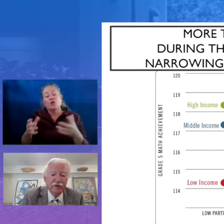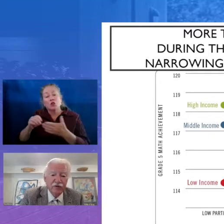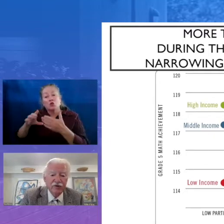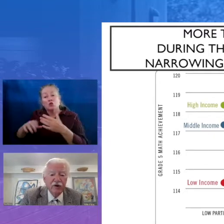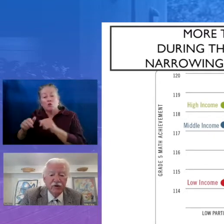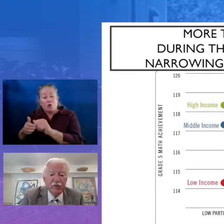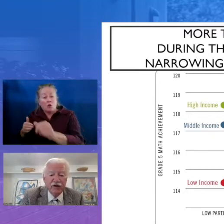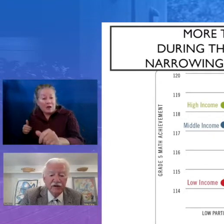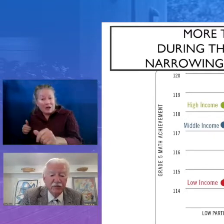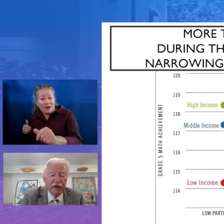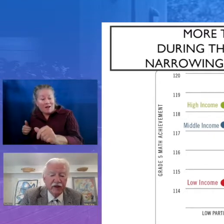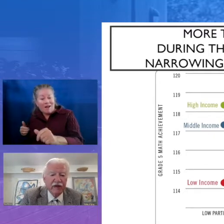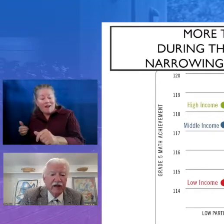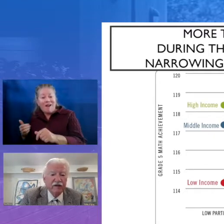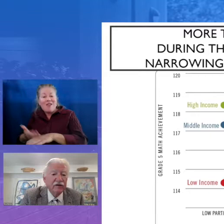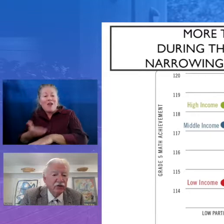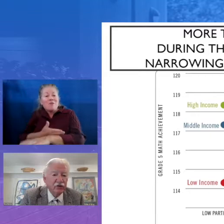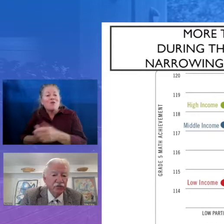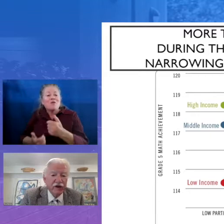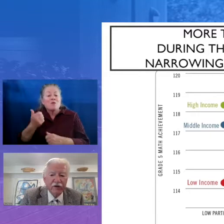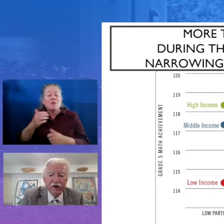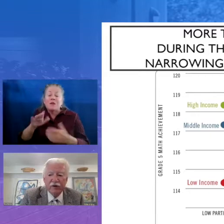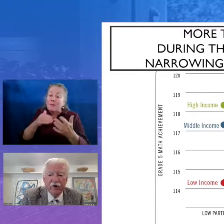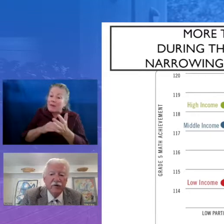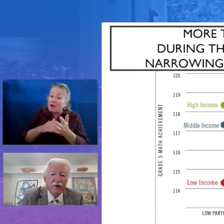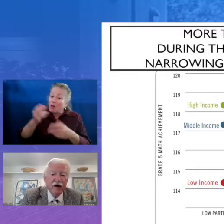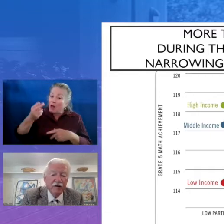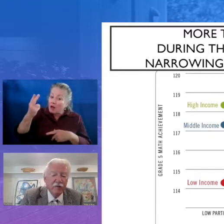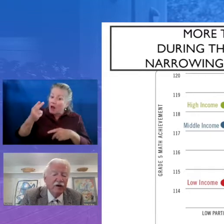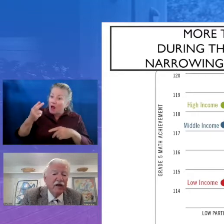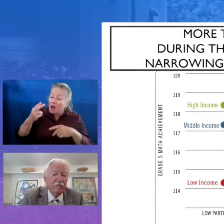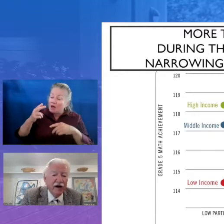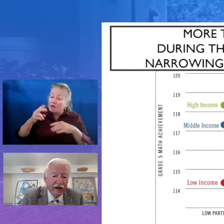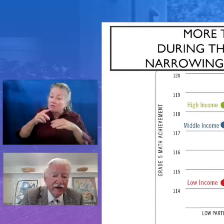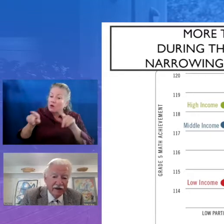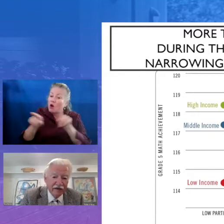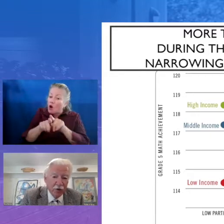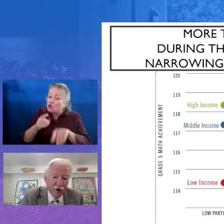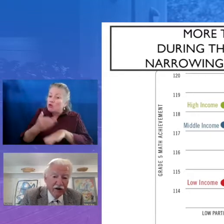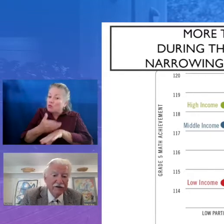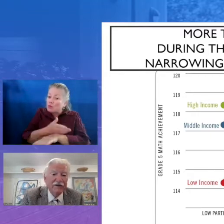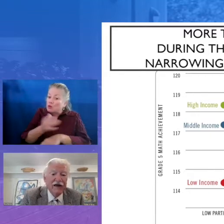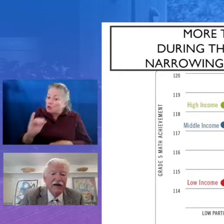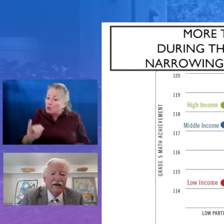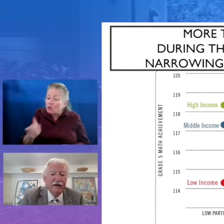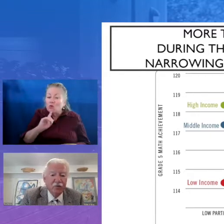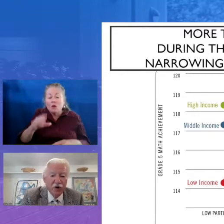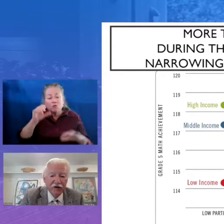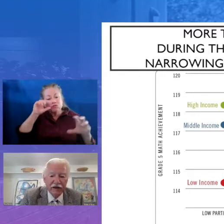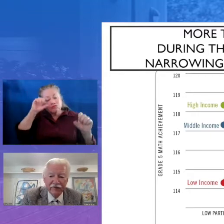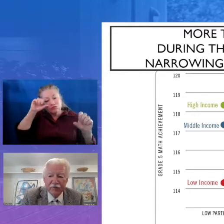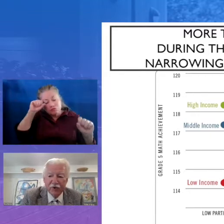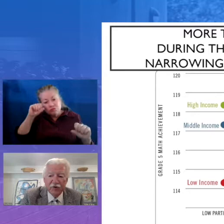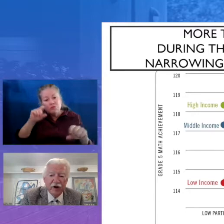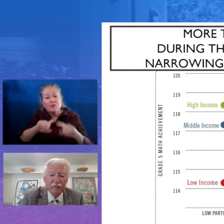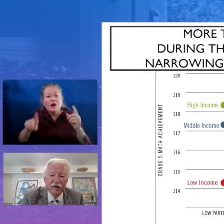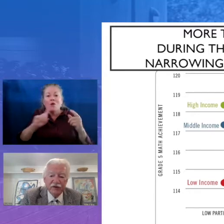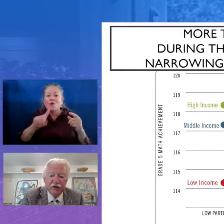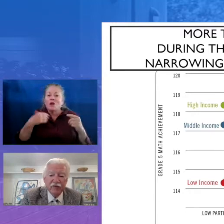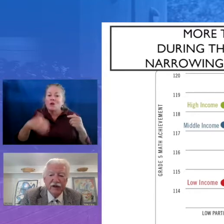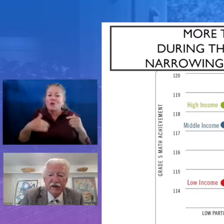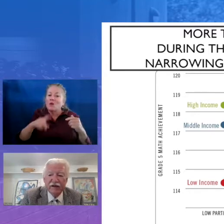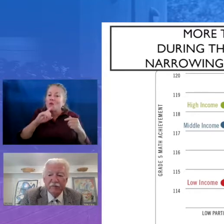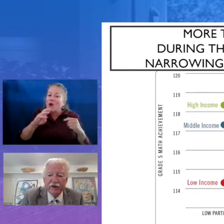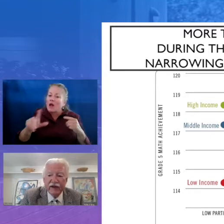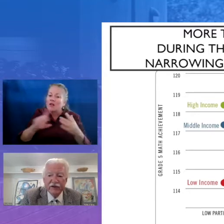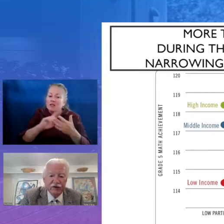-income students who participated. This is really, really quite remarkable. But again, these are well-designed, well-delivered programs, but it